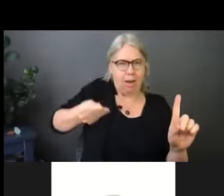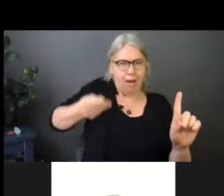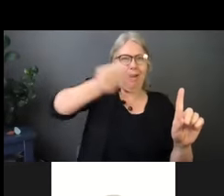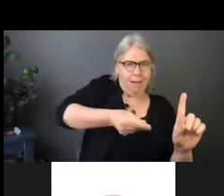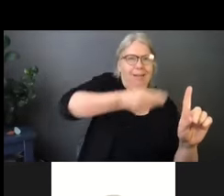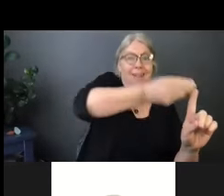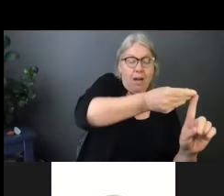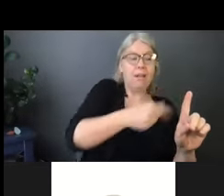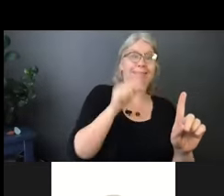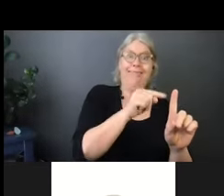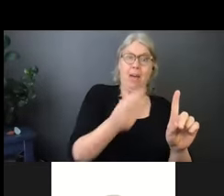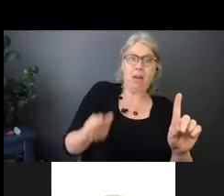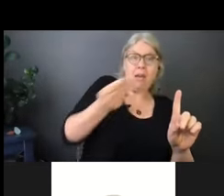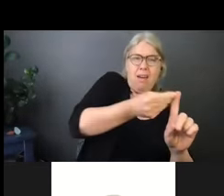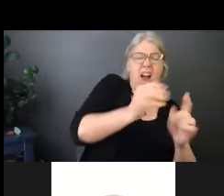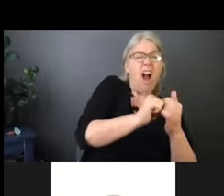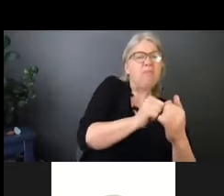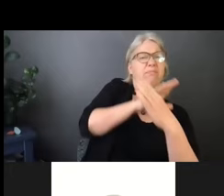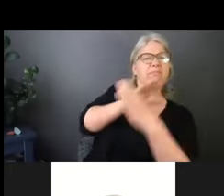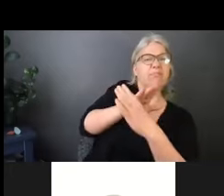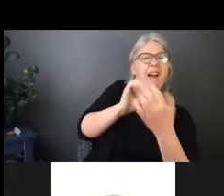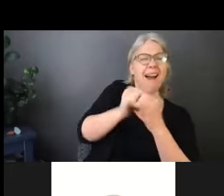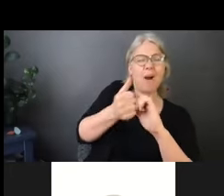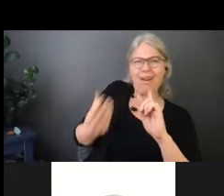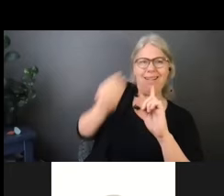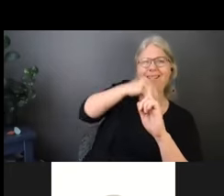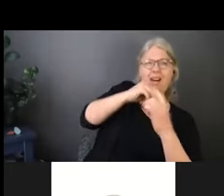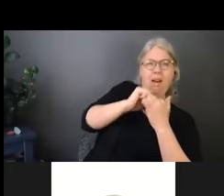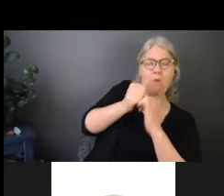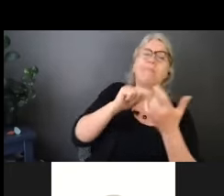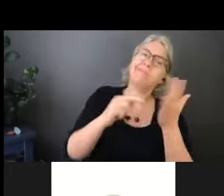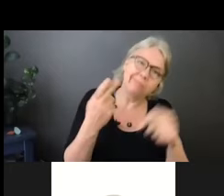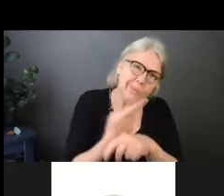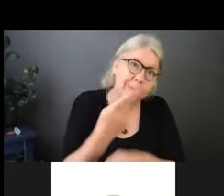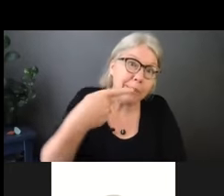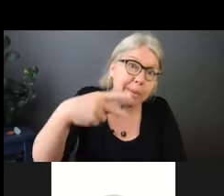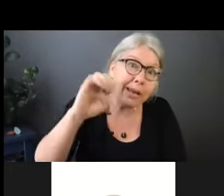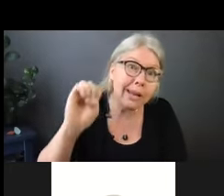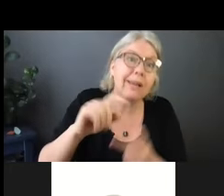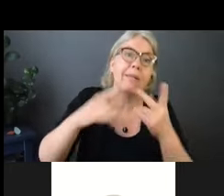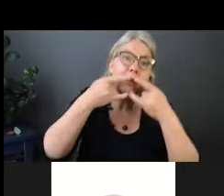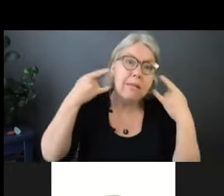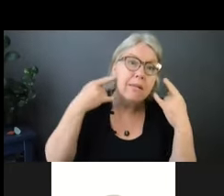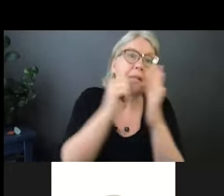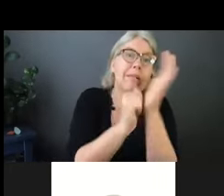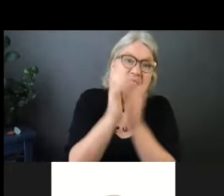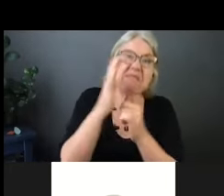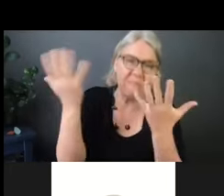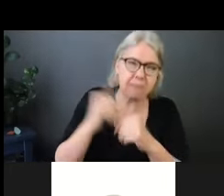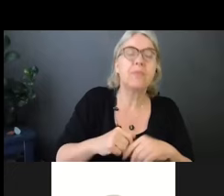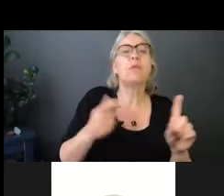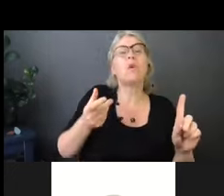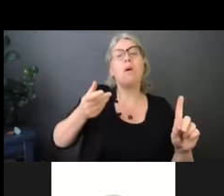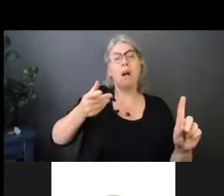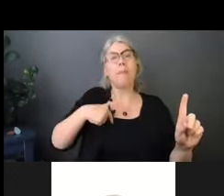critical to prevent the portal of entry from happening to you. How does it go from a portal of exit to portal of